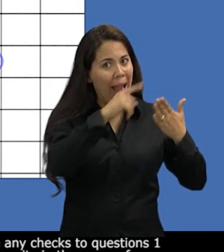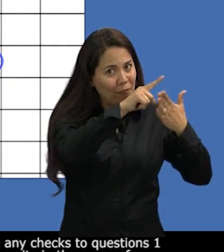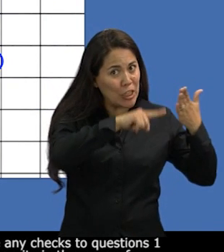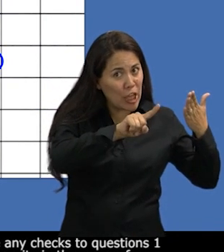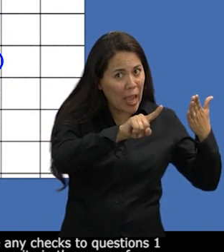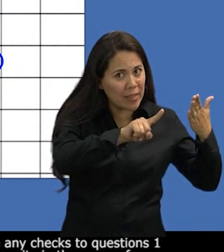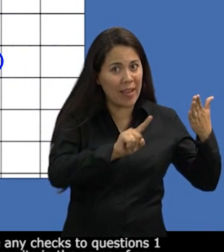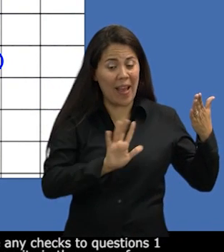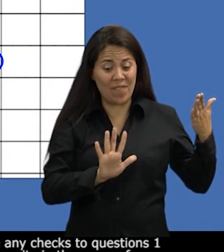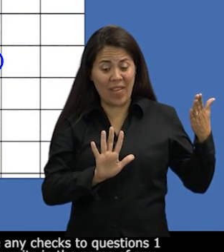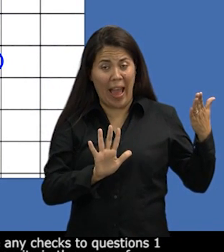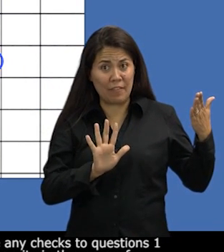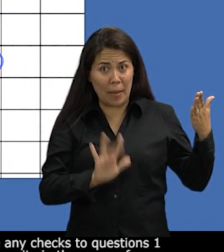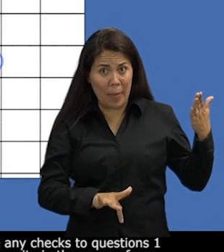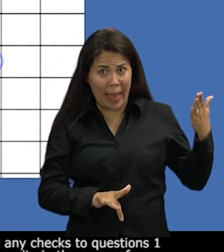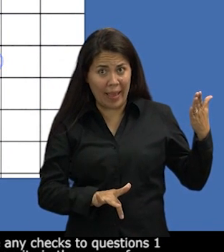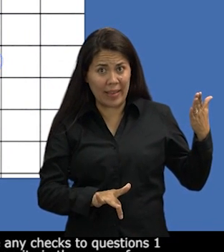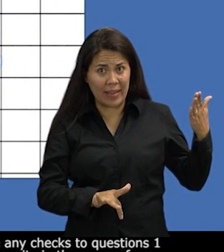cipro.